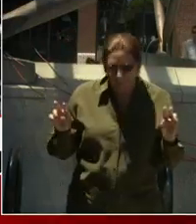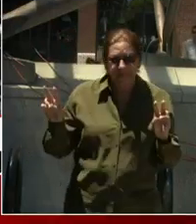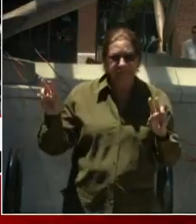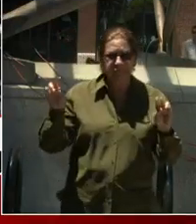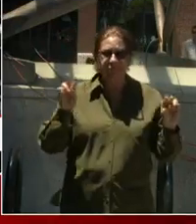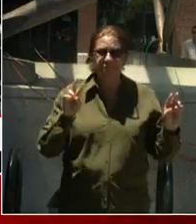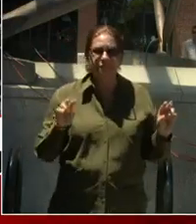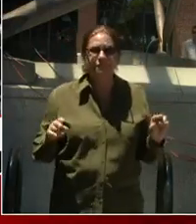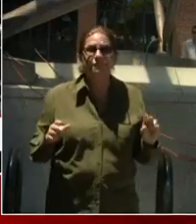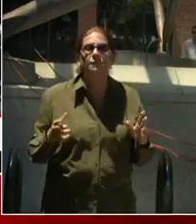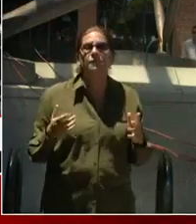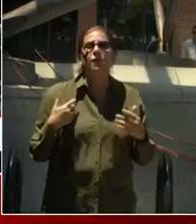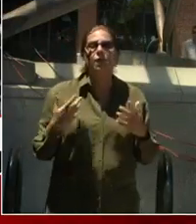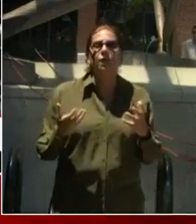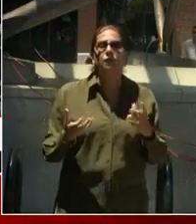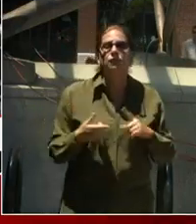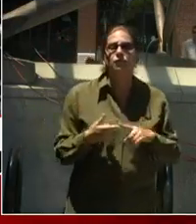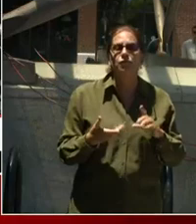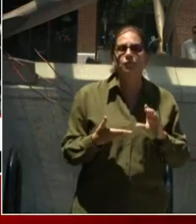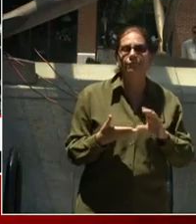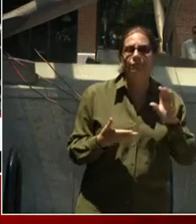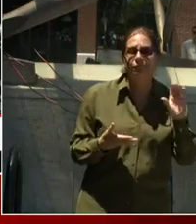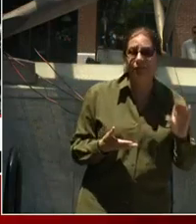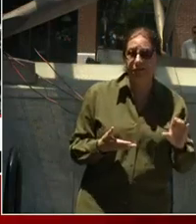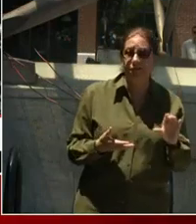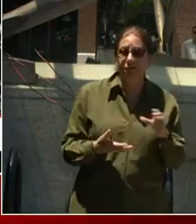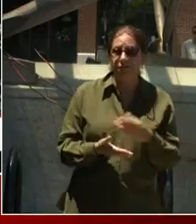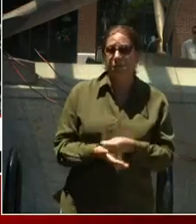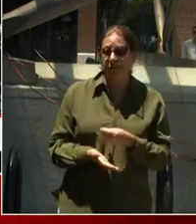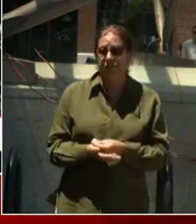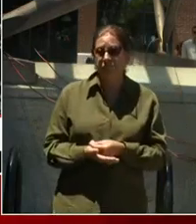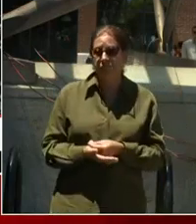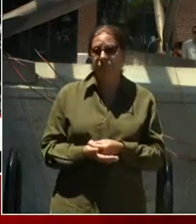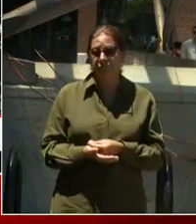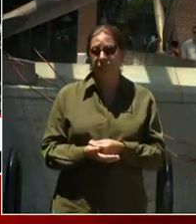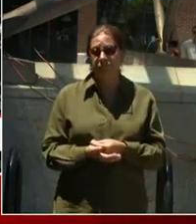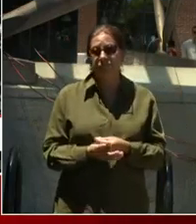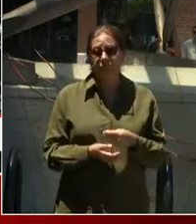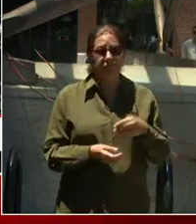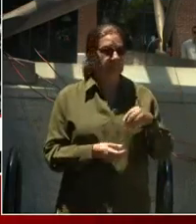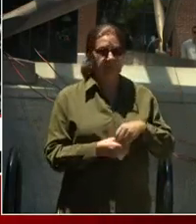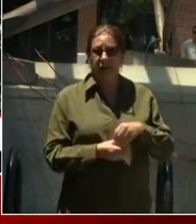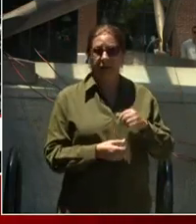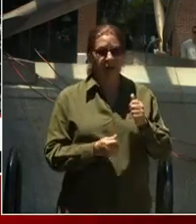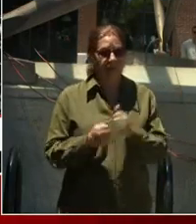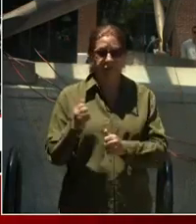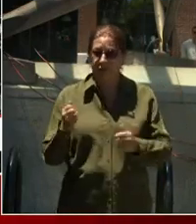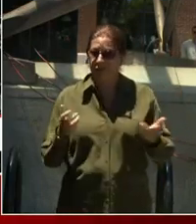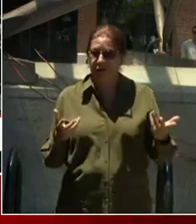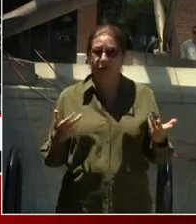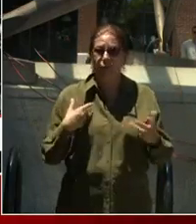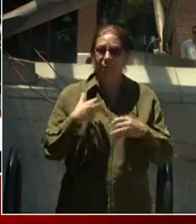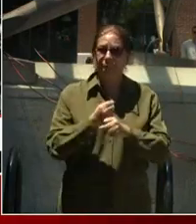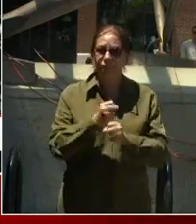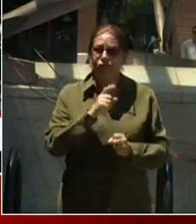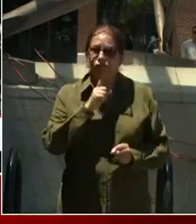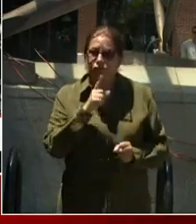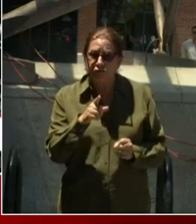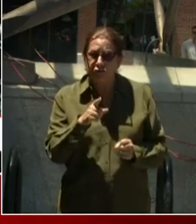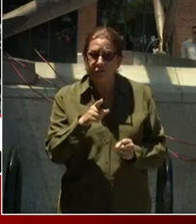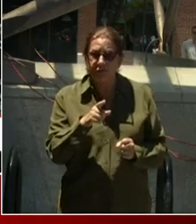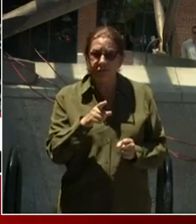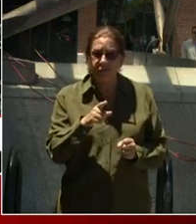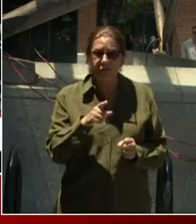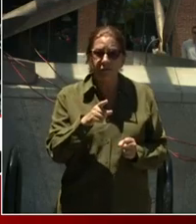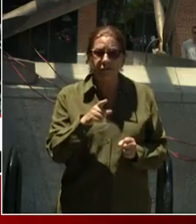to invest these precious dollars in, this is a big ad buy for us, is making sure we are hitting the people who are